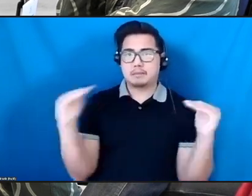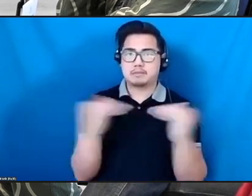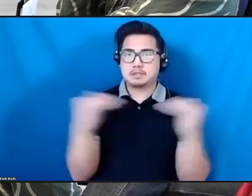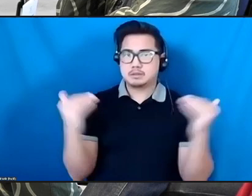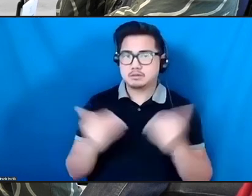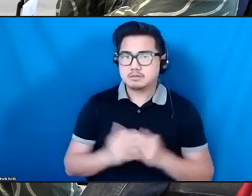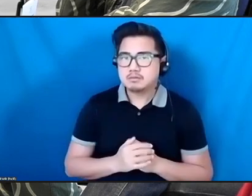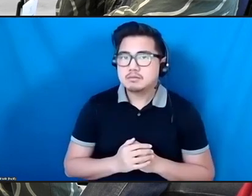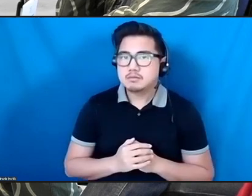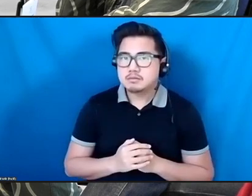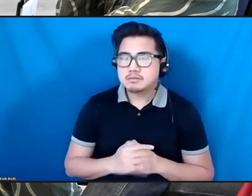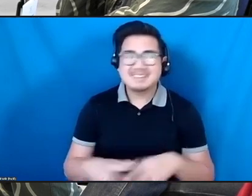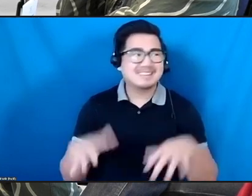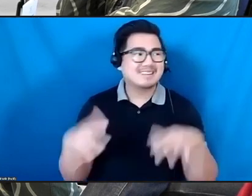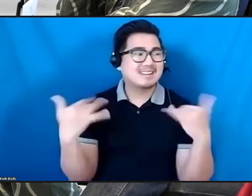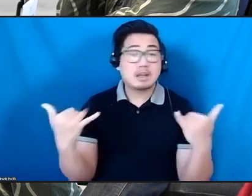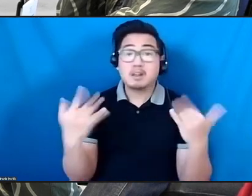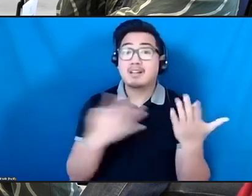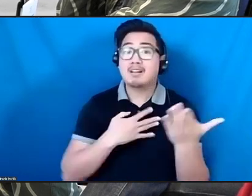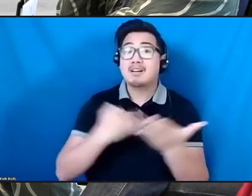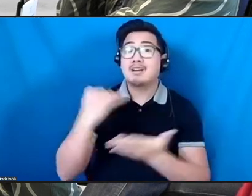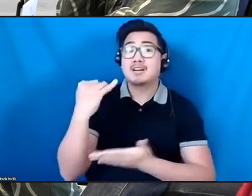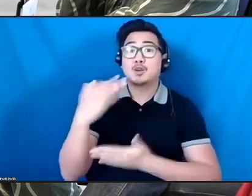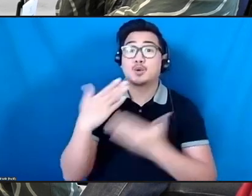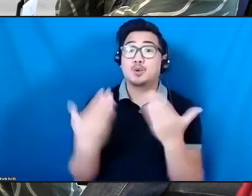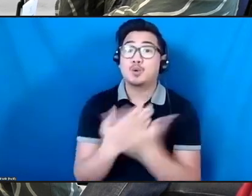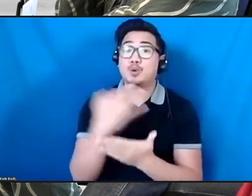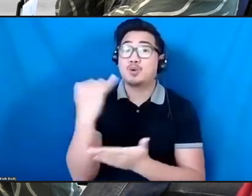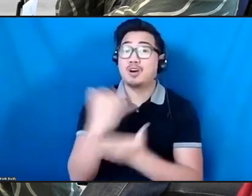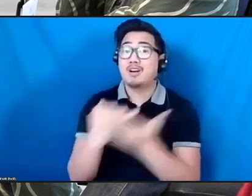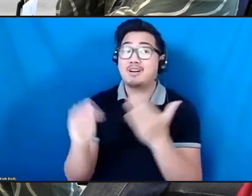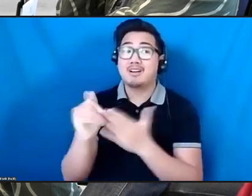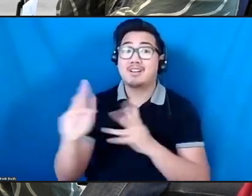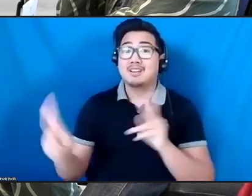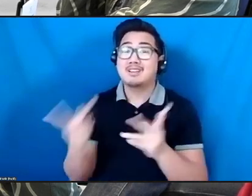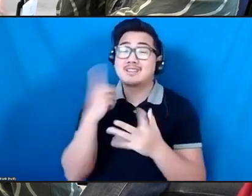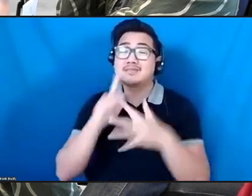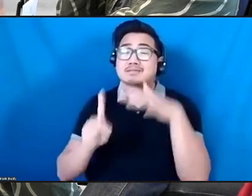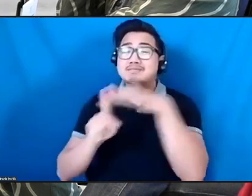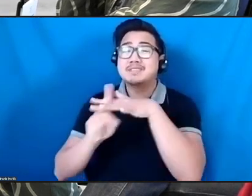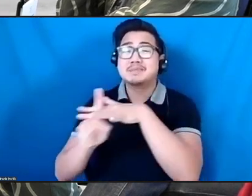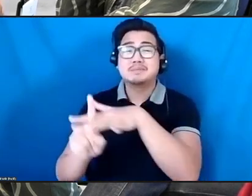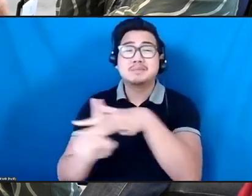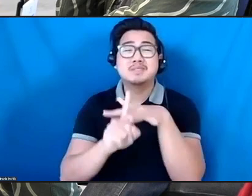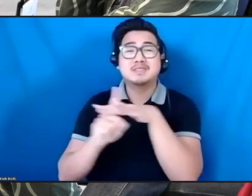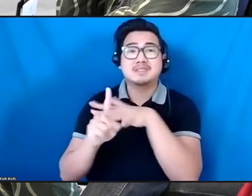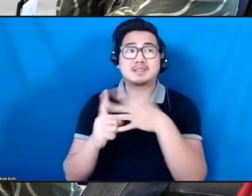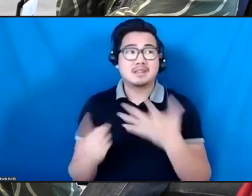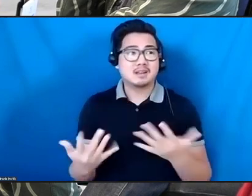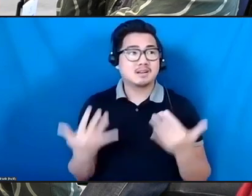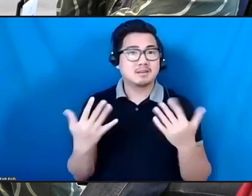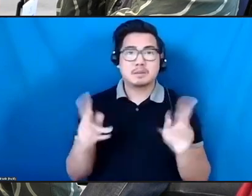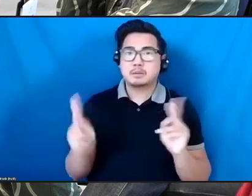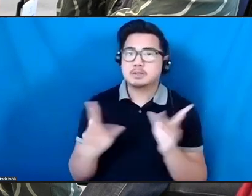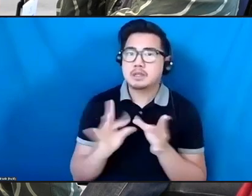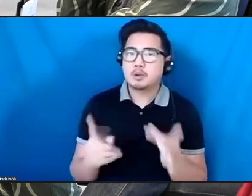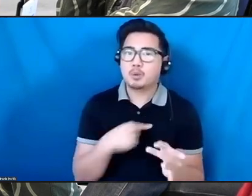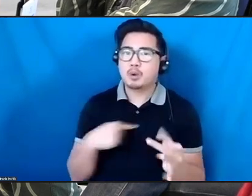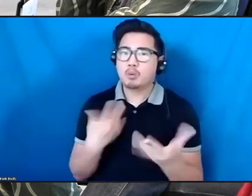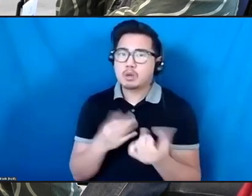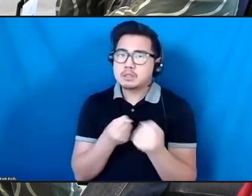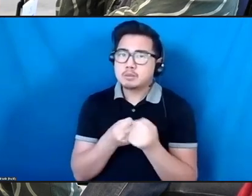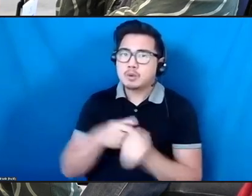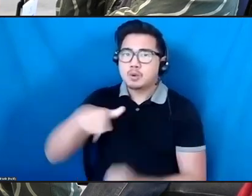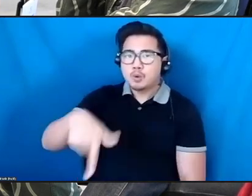leaders coming up in this next generation. Now we're going to support, you know, queer and non-binary and trans artists. All of